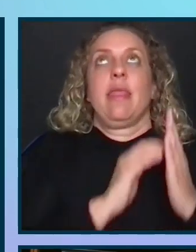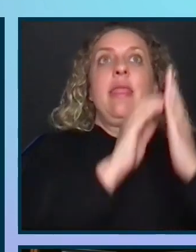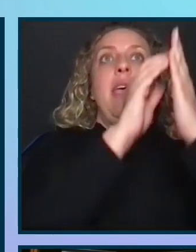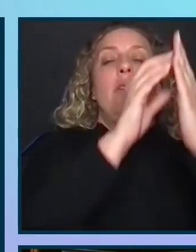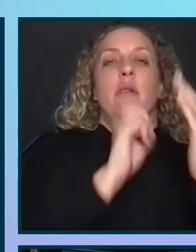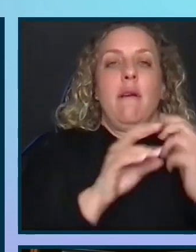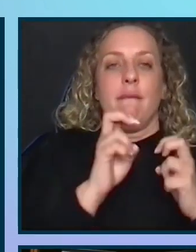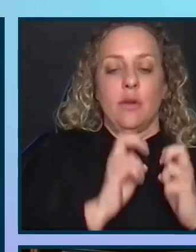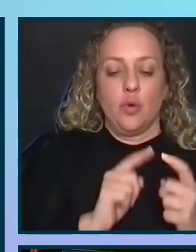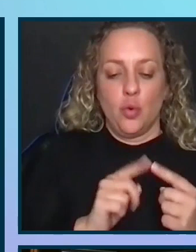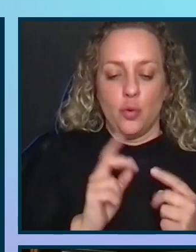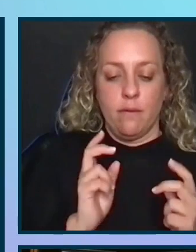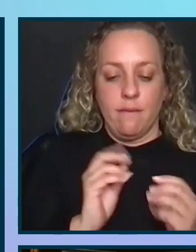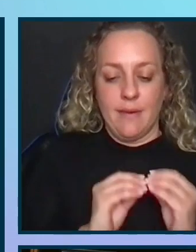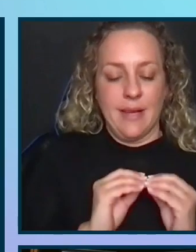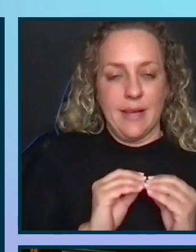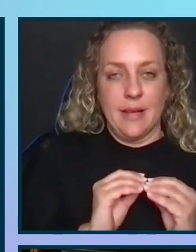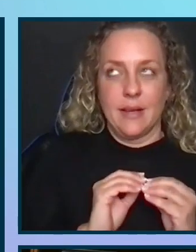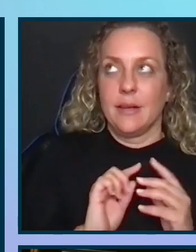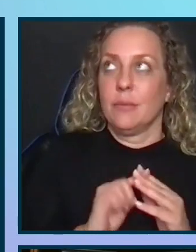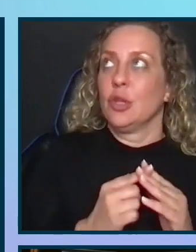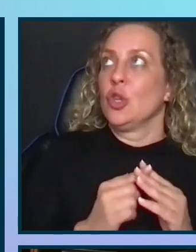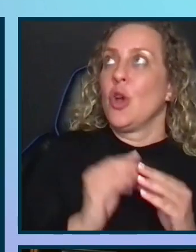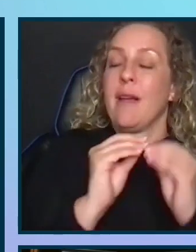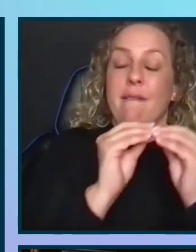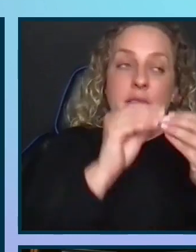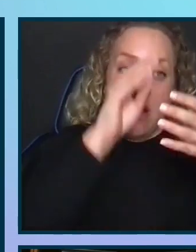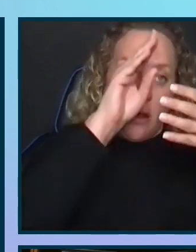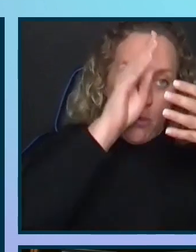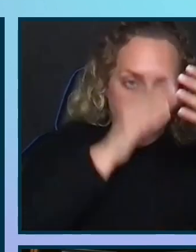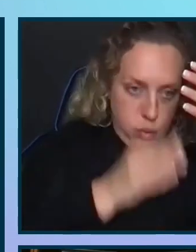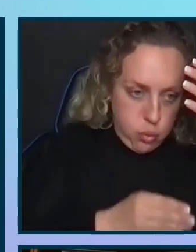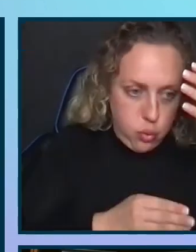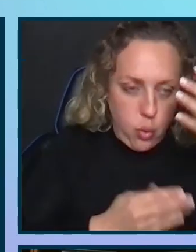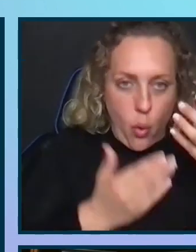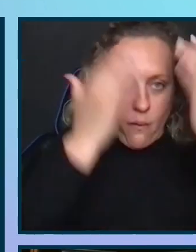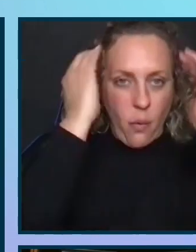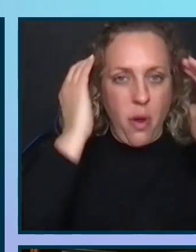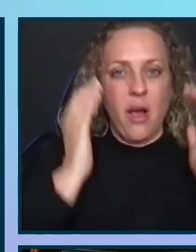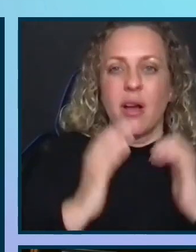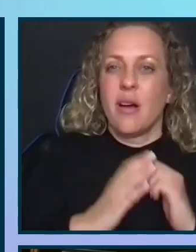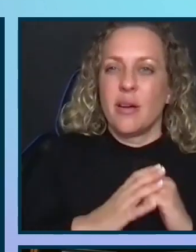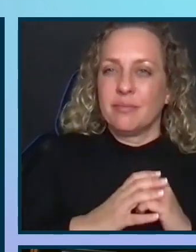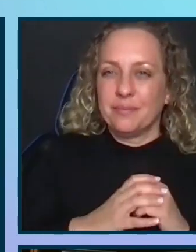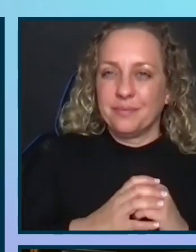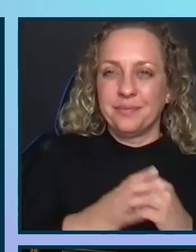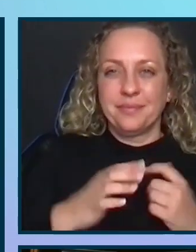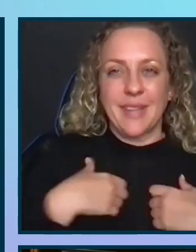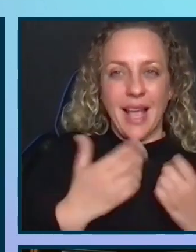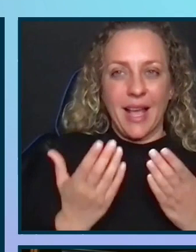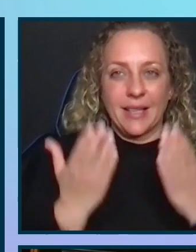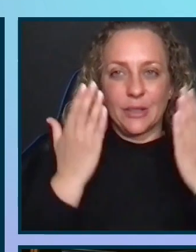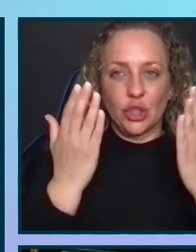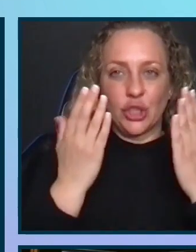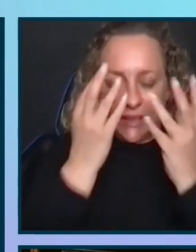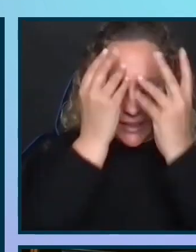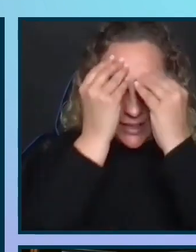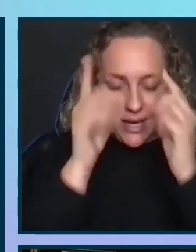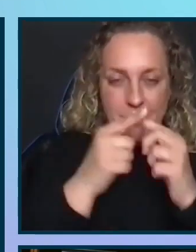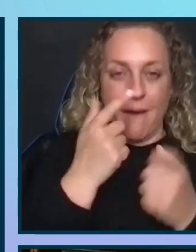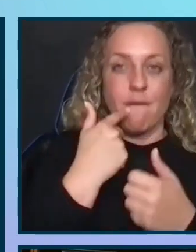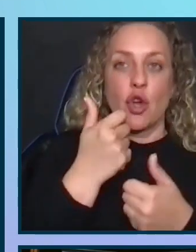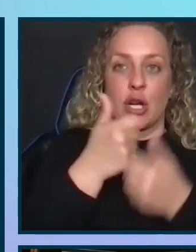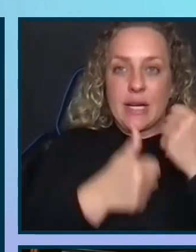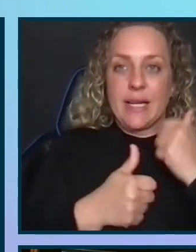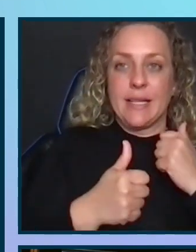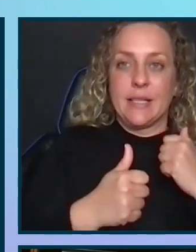do I even begin to start? There's no way we can fix that many errors. Some things I'd suggest thinking about for each